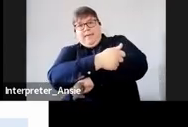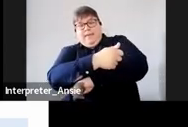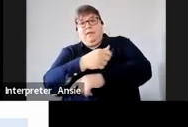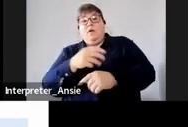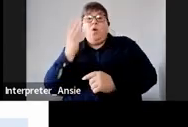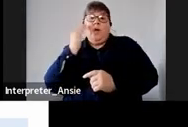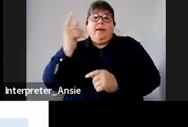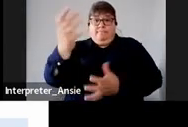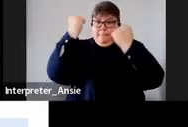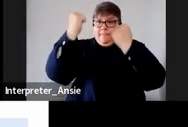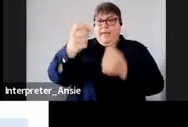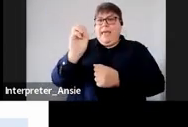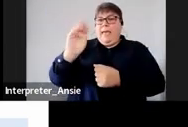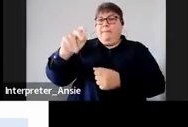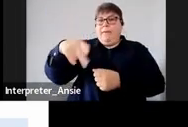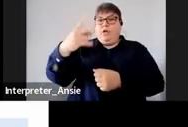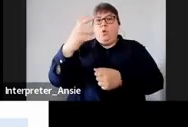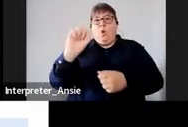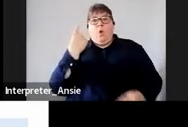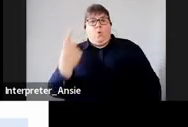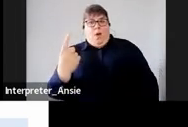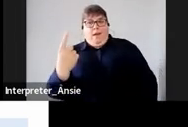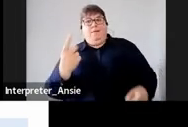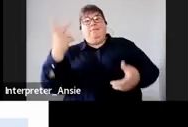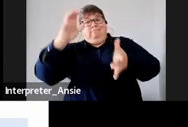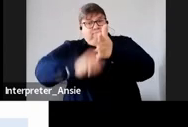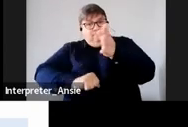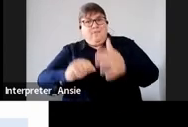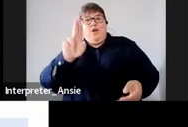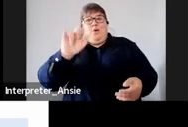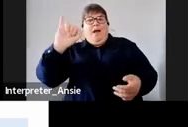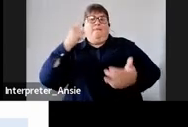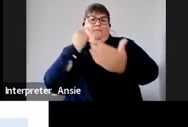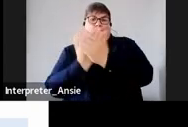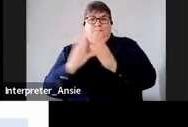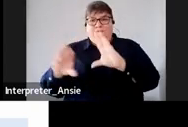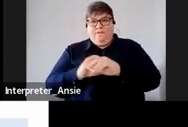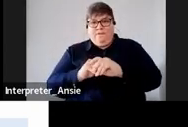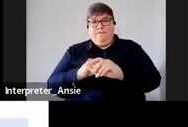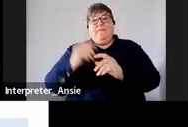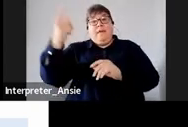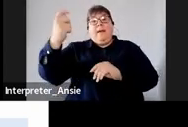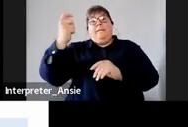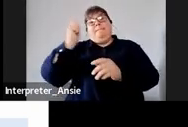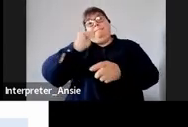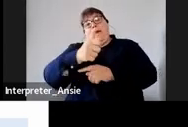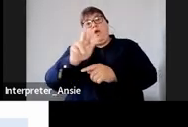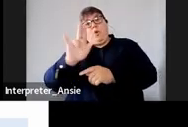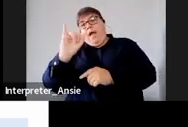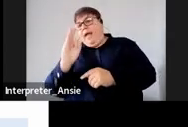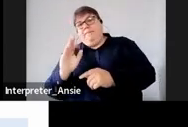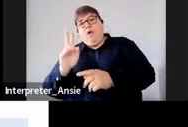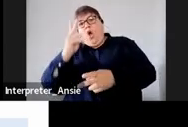201 they also show that they've deducted UIF and then they don't pay UIF the only who focus on pay for